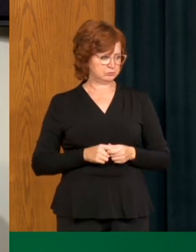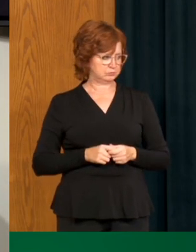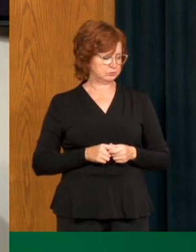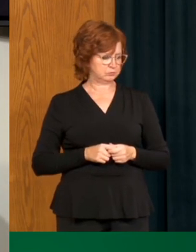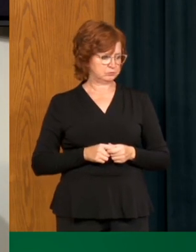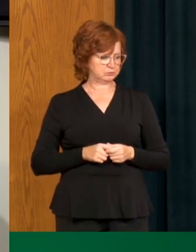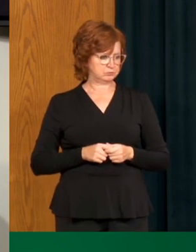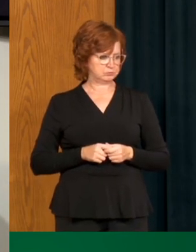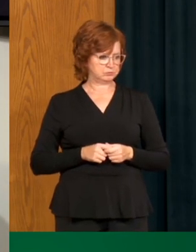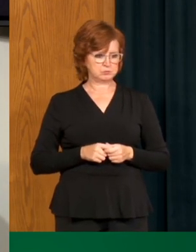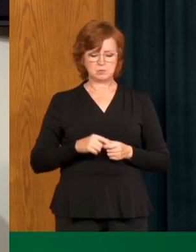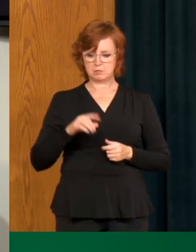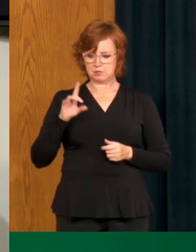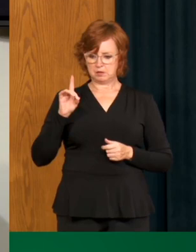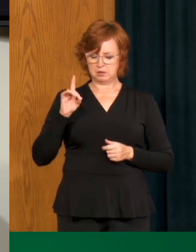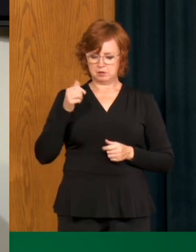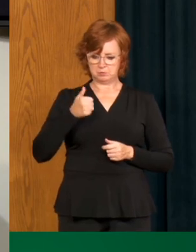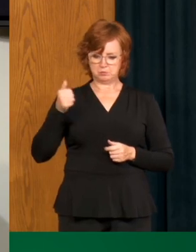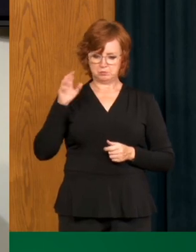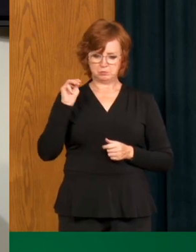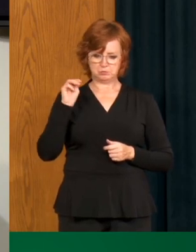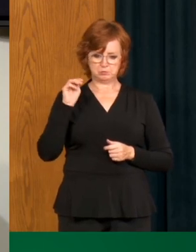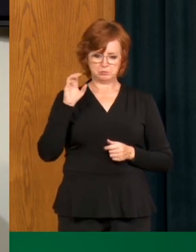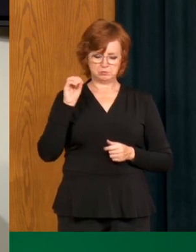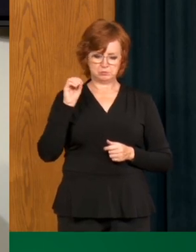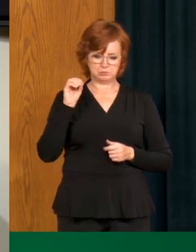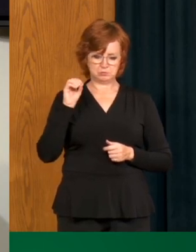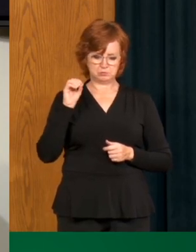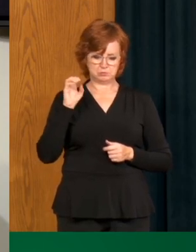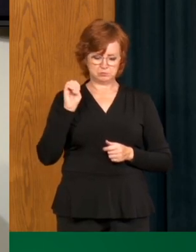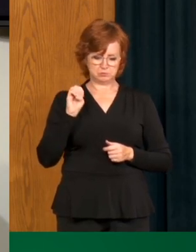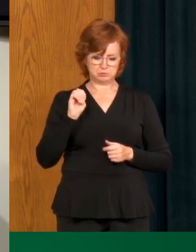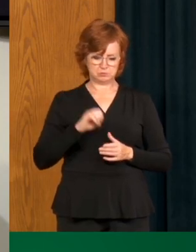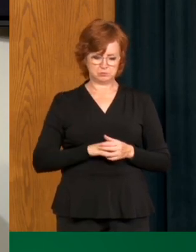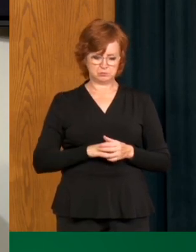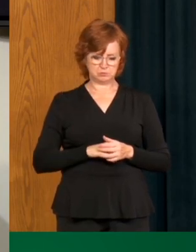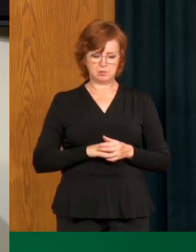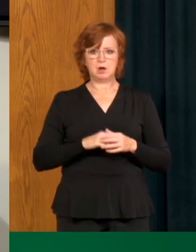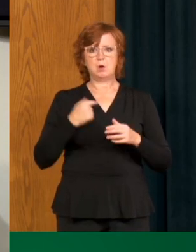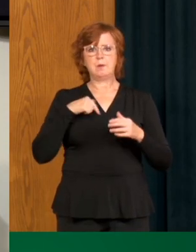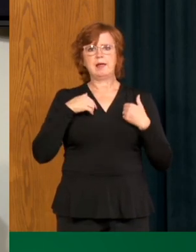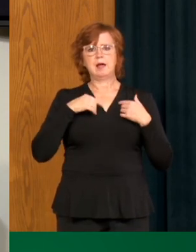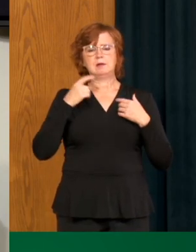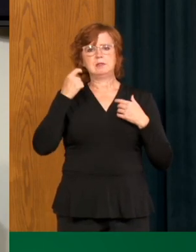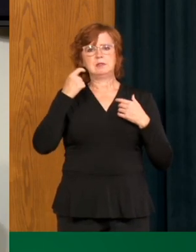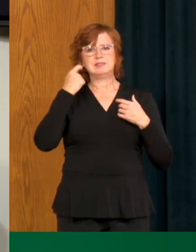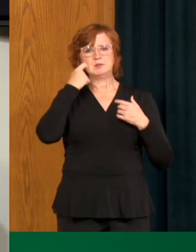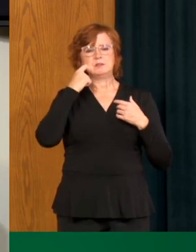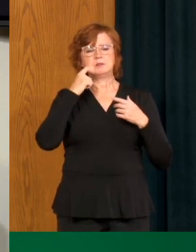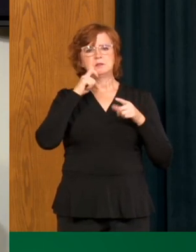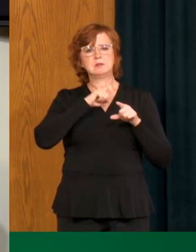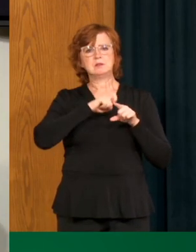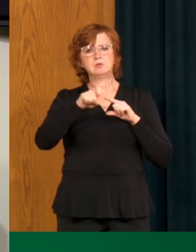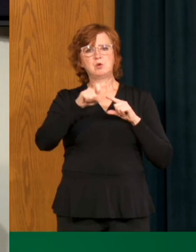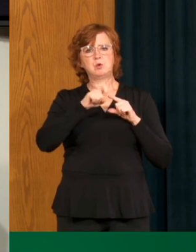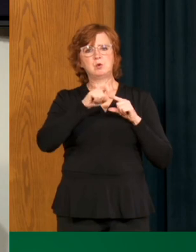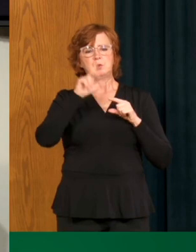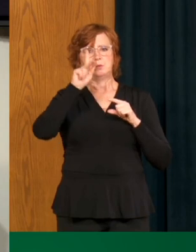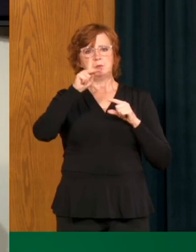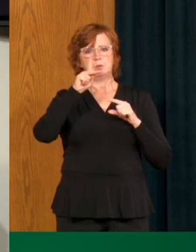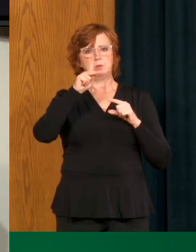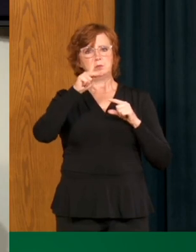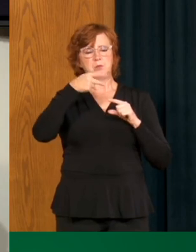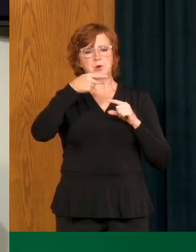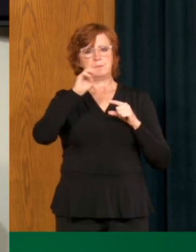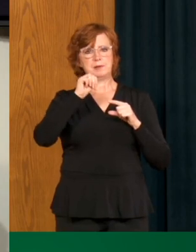level on where we're going with in testing as a nation, part of the safe restart program, I was just on a call with the the Prime Minister,